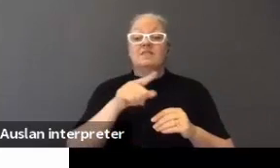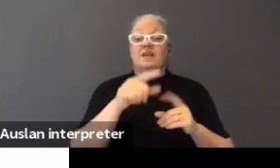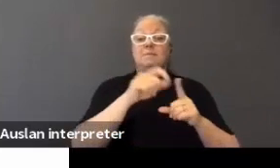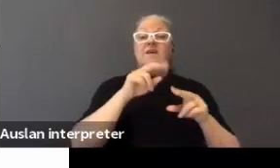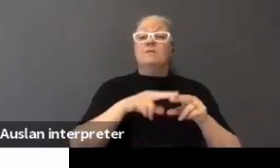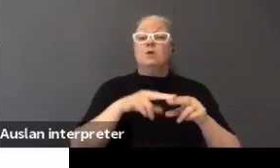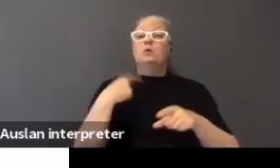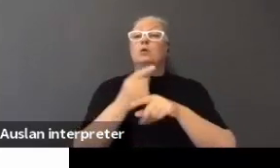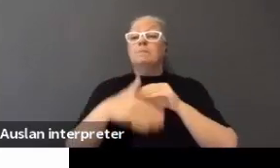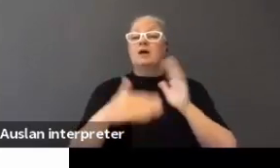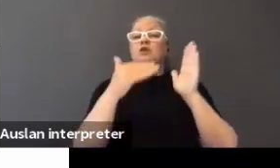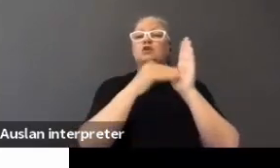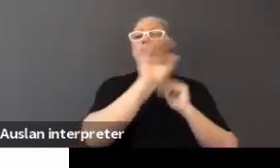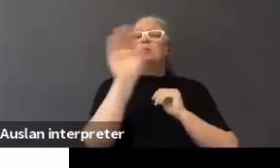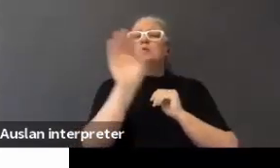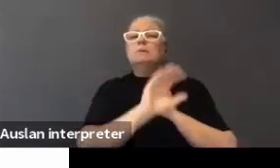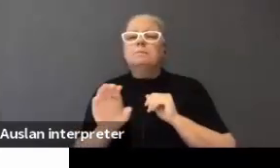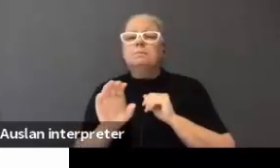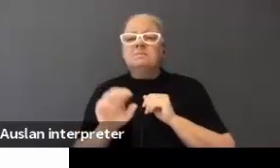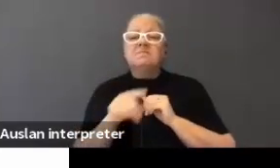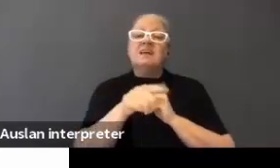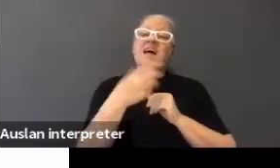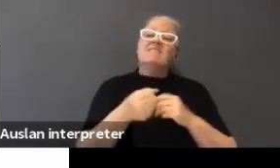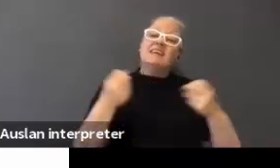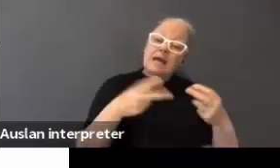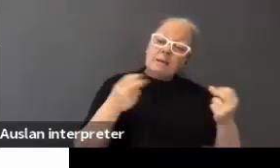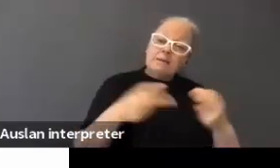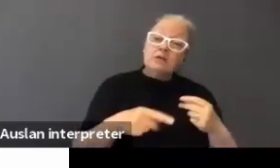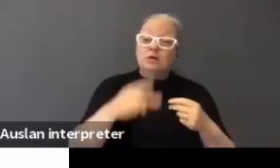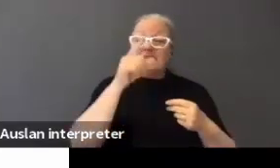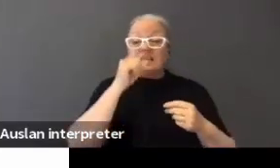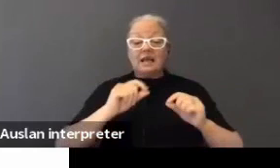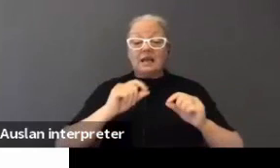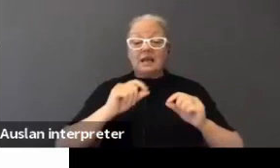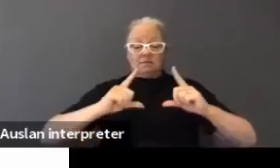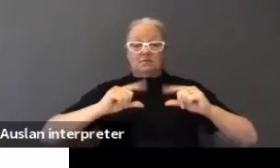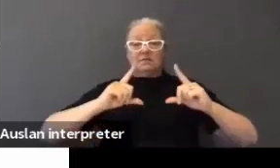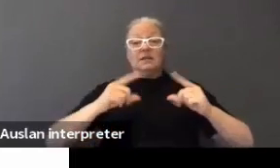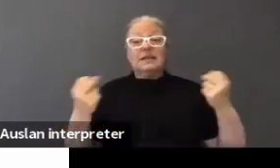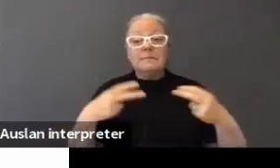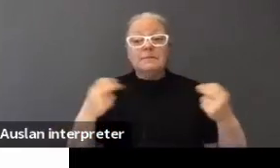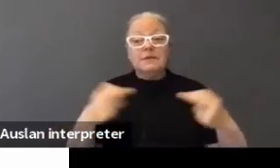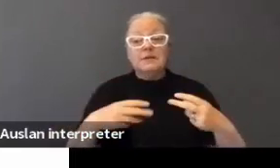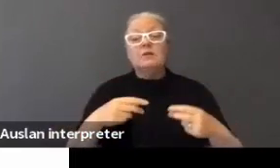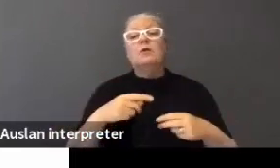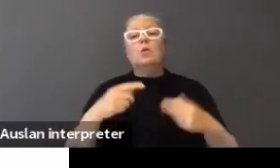Zoom. Okay? We're using Zoom now. Zoom has captions. You can make the captions larger. You can't change where the captions appear on the